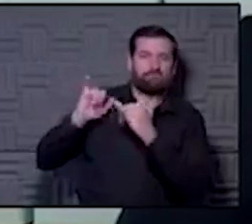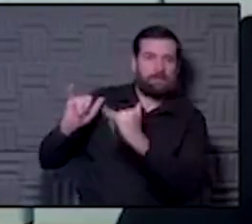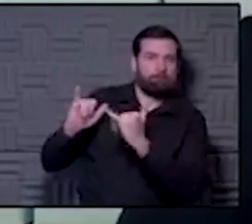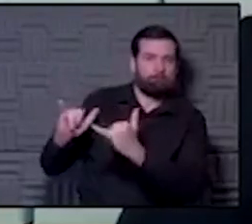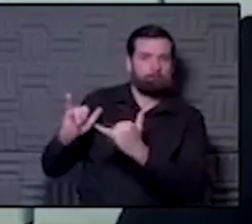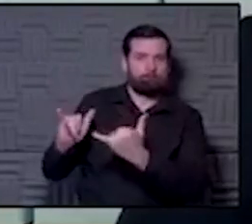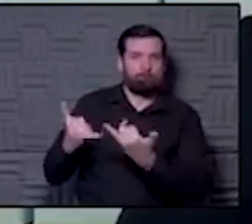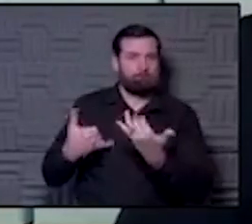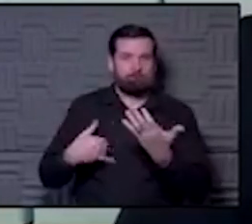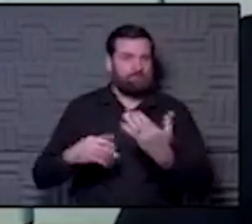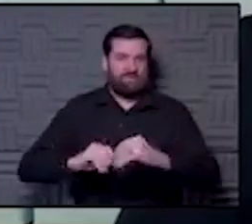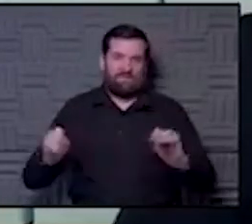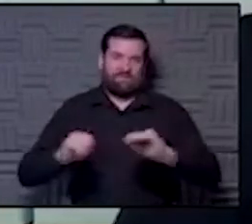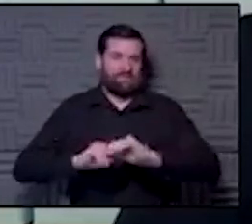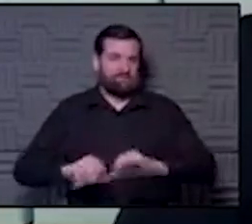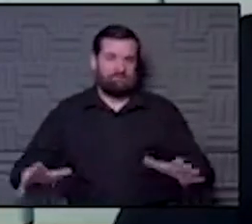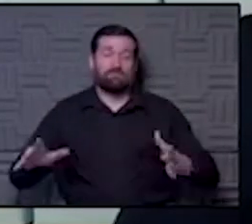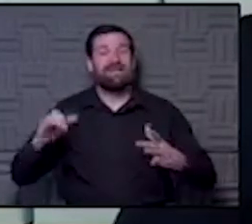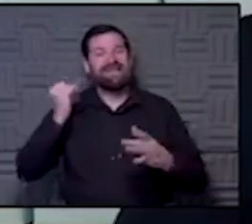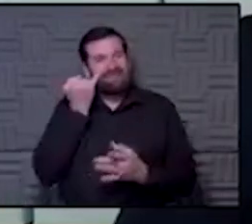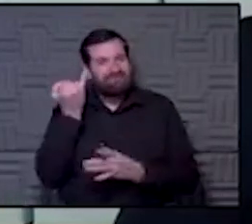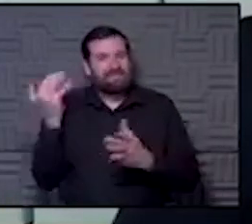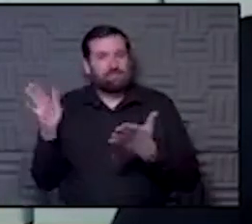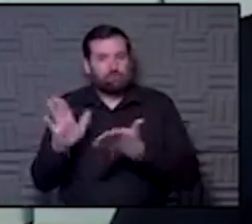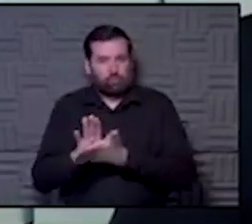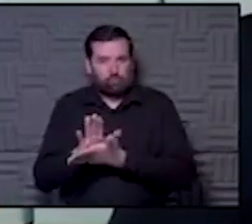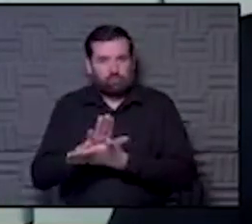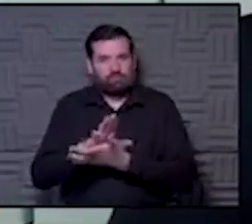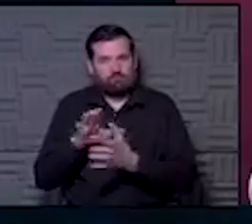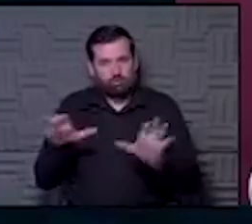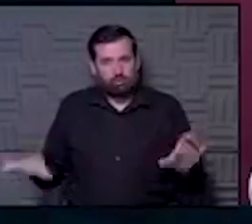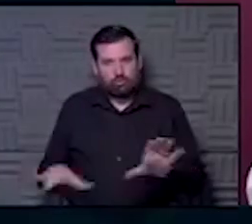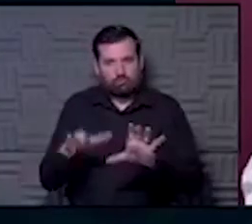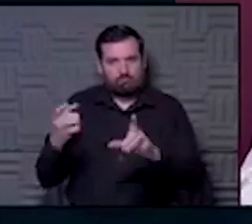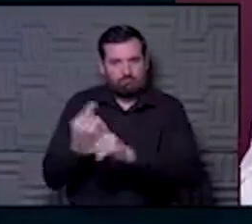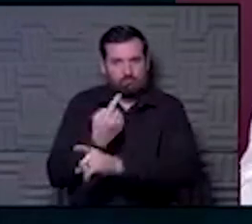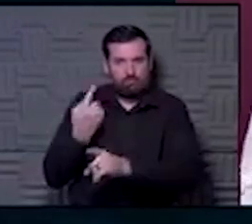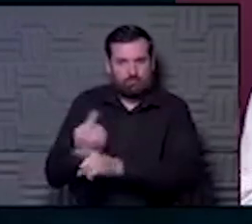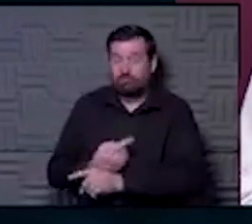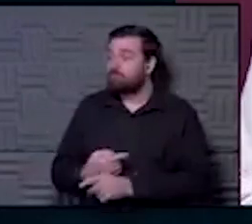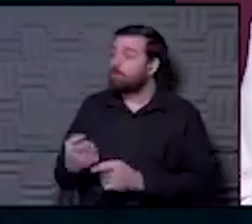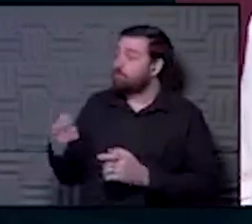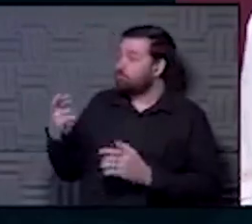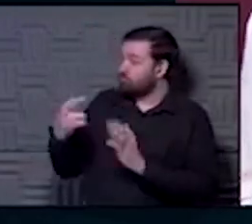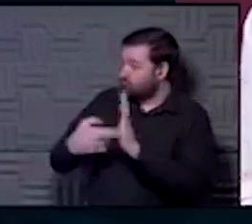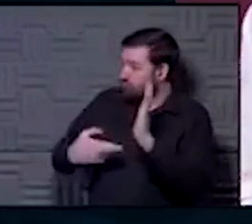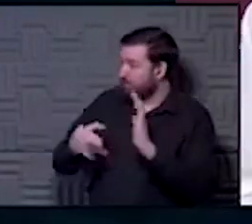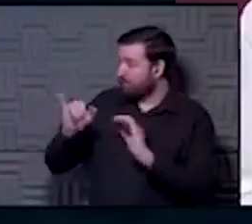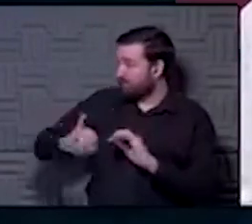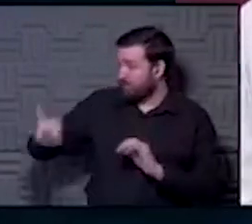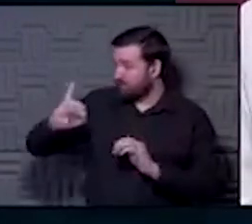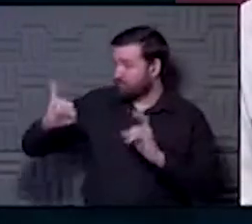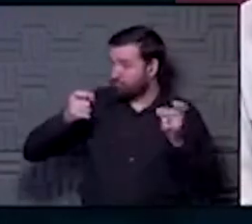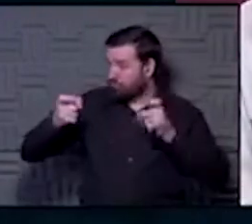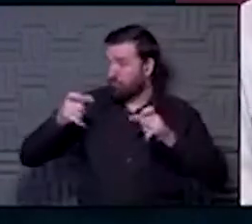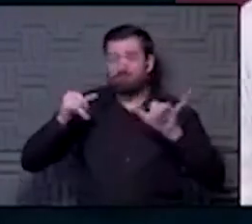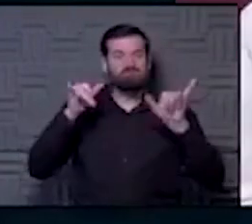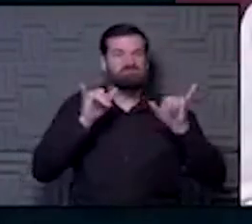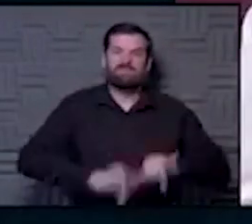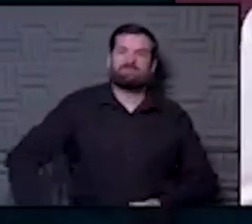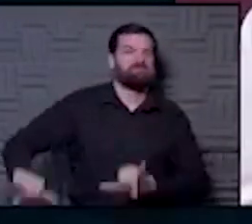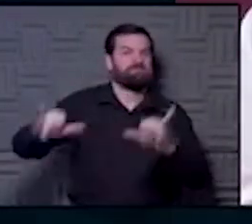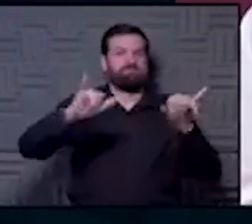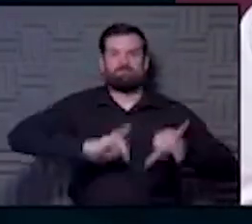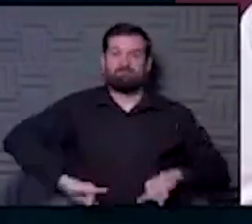in schools when the schools are taking appropriate measures. So the rules of infection control travel with you wherever you go,